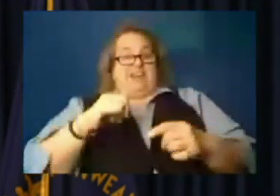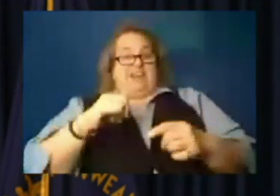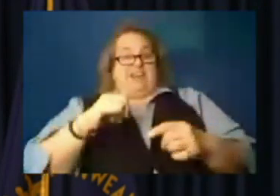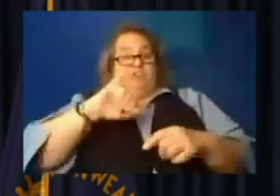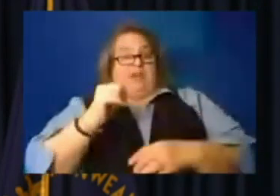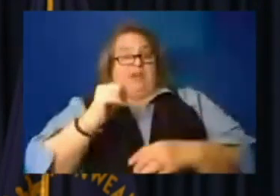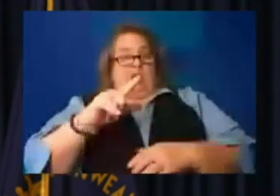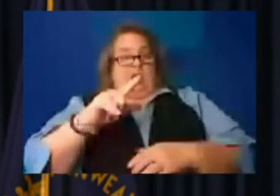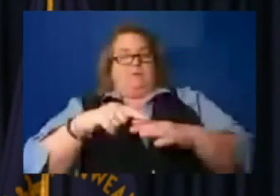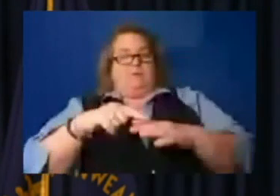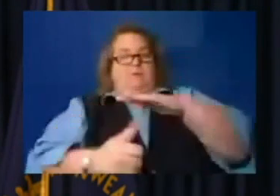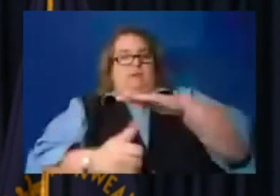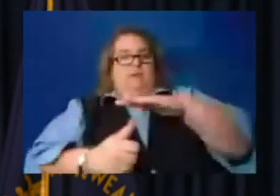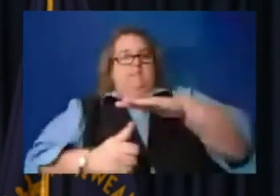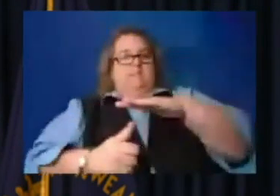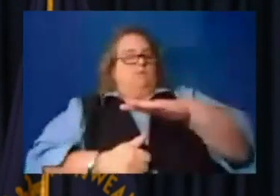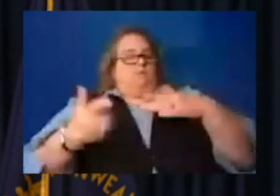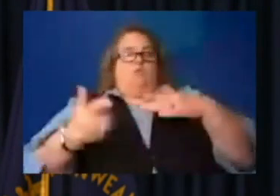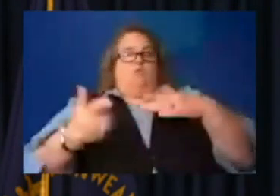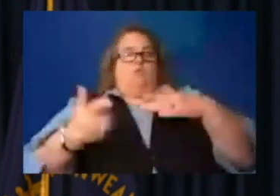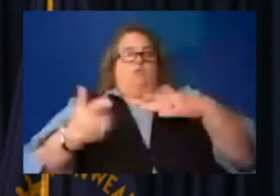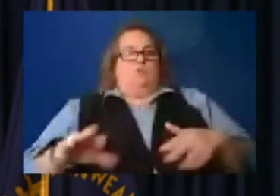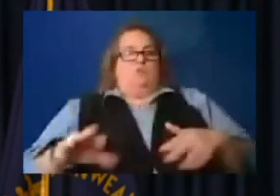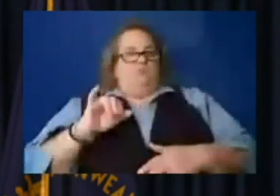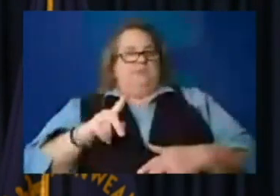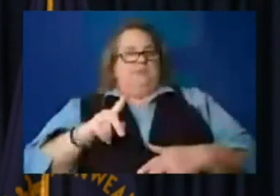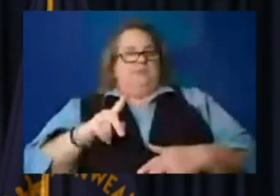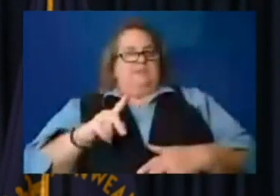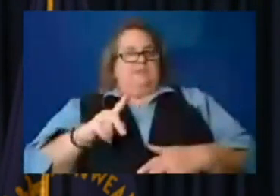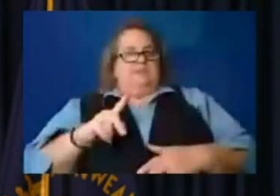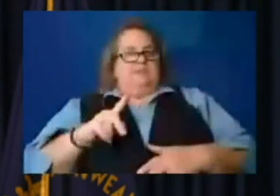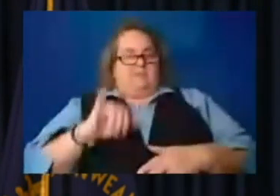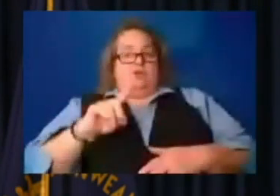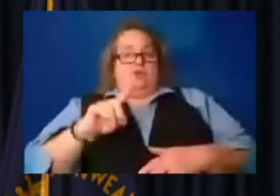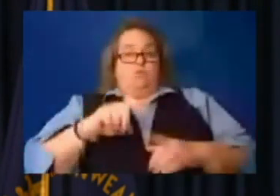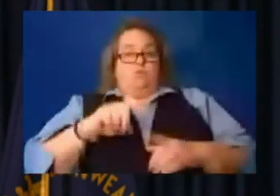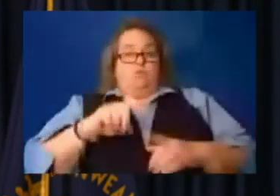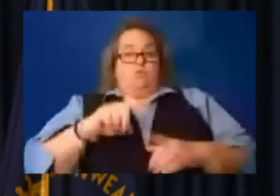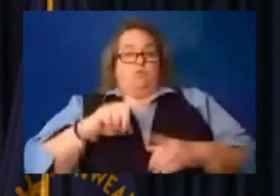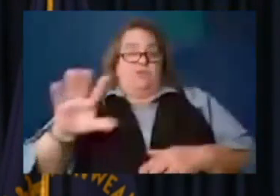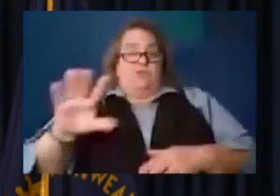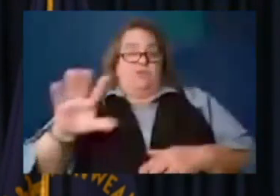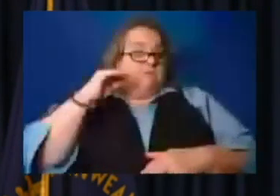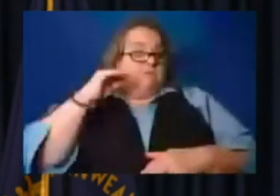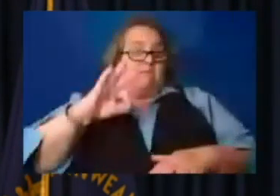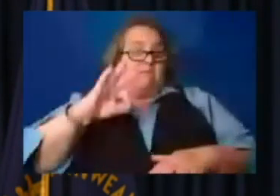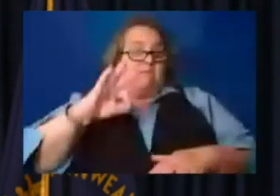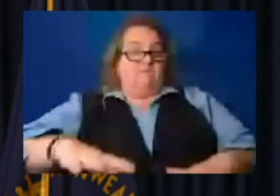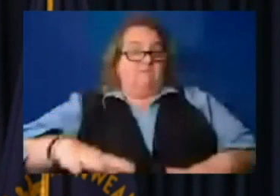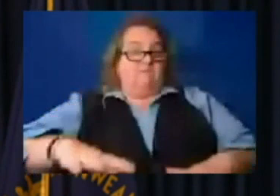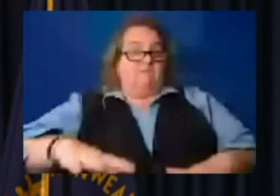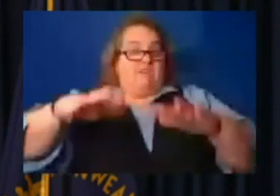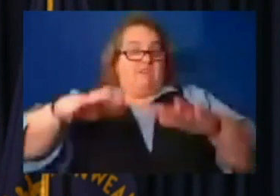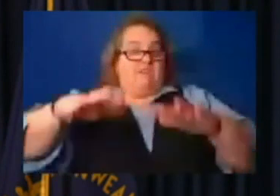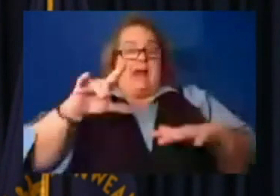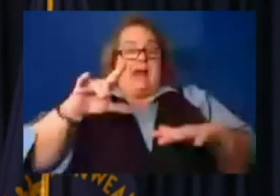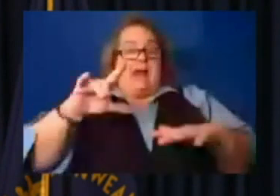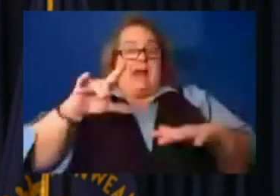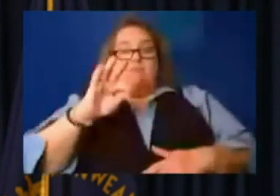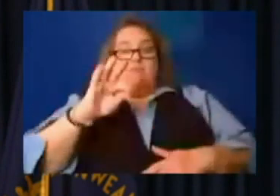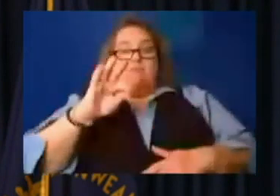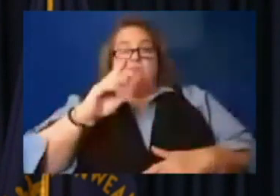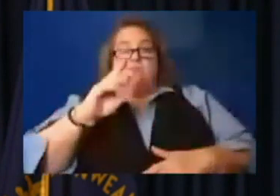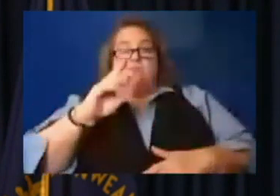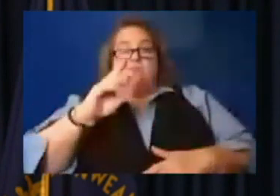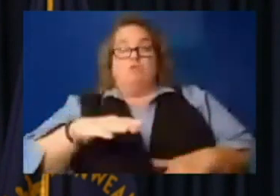what could have happened there. Due to their experiencing of flooding and a lack of running water, Department of Corrections offered to transport